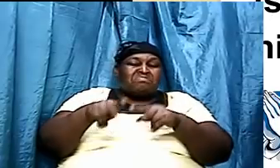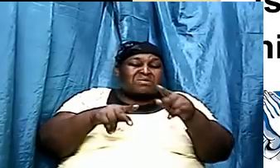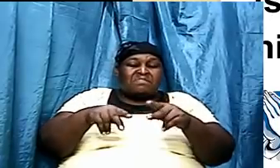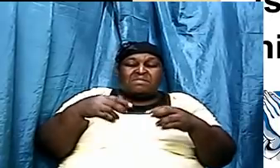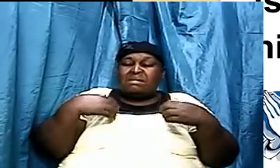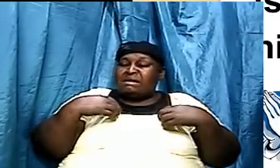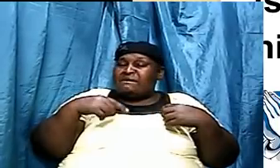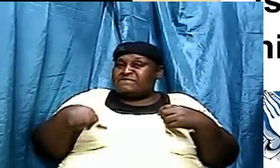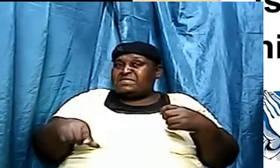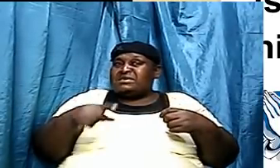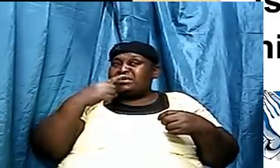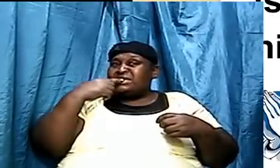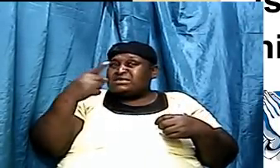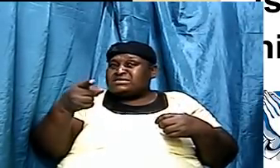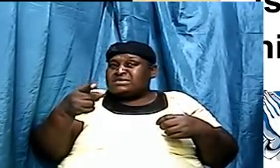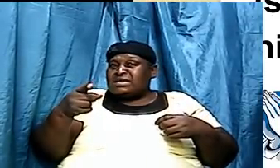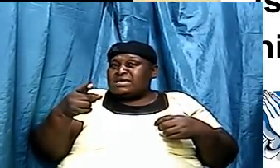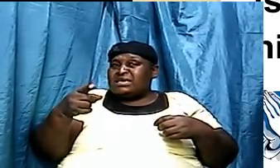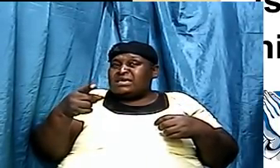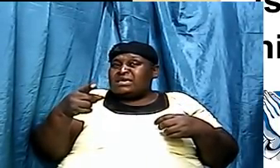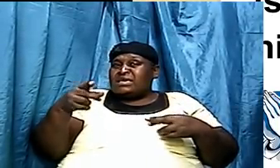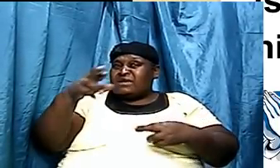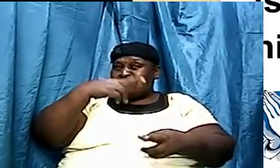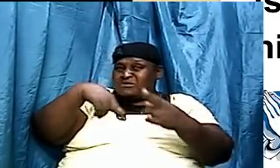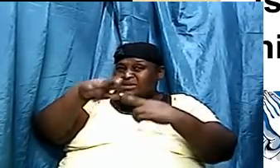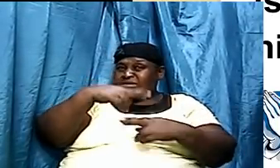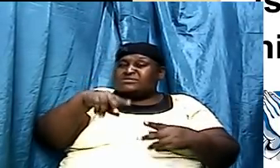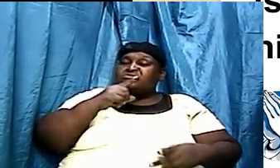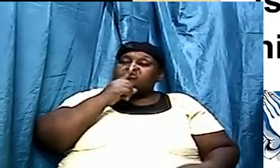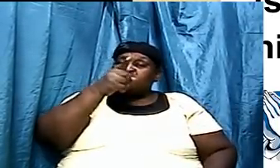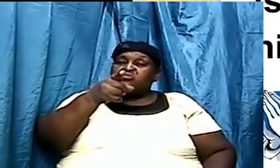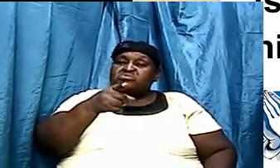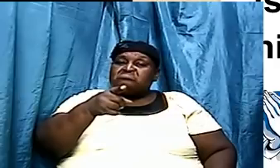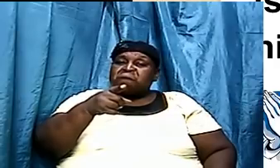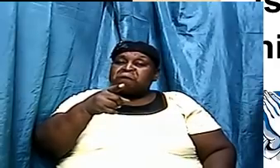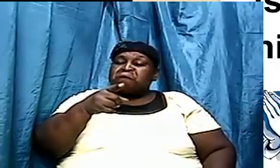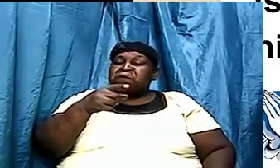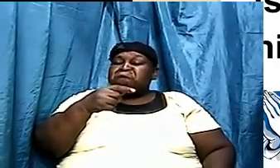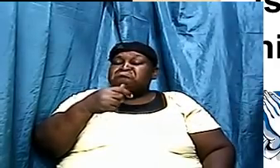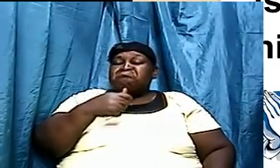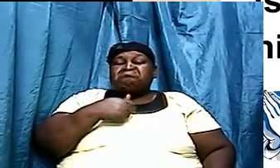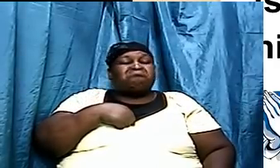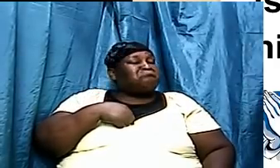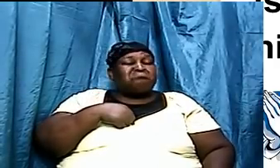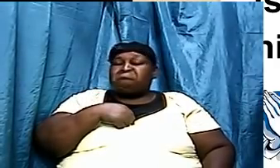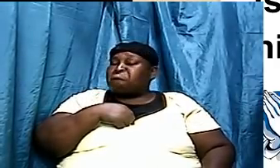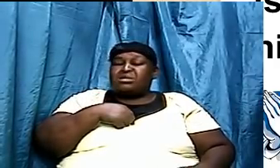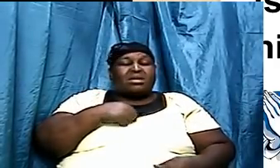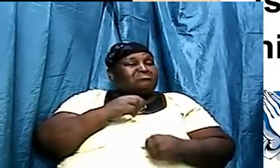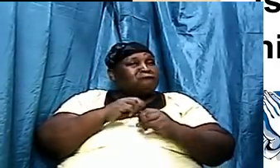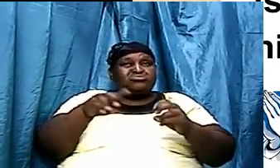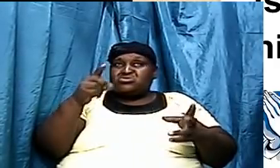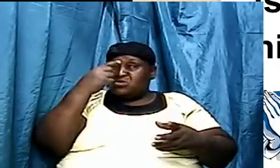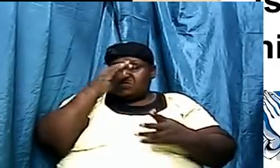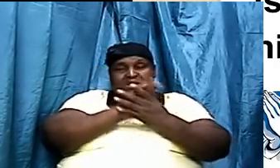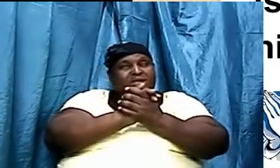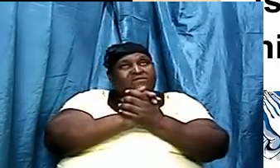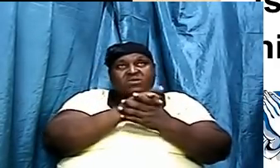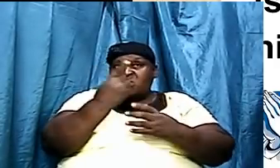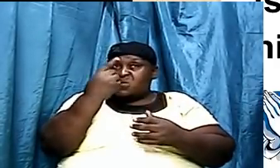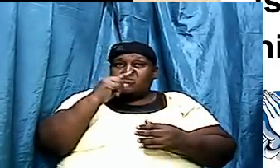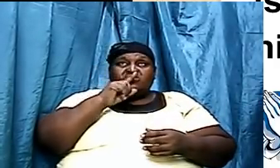to say that you have relative truth. But I don't believe in that. There is only one truth I know about. And it is absolute truth.